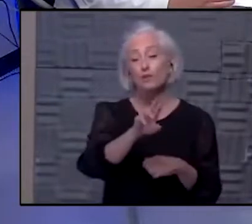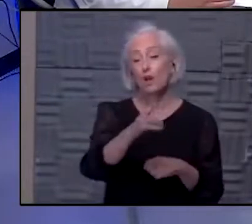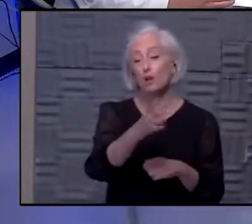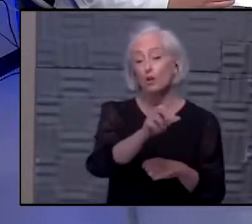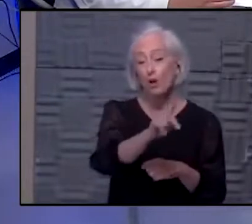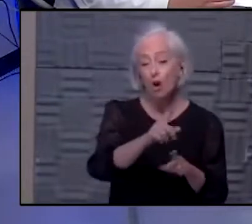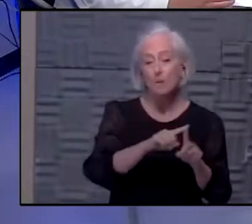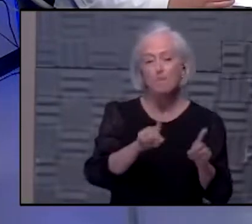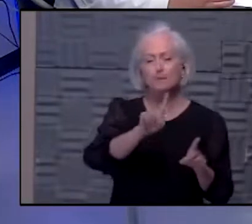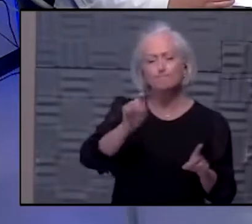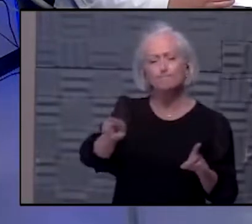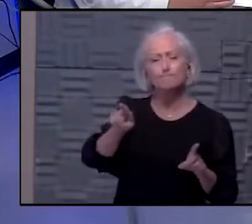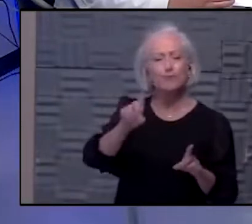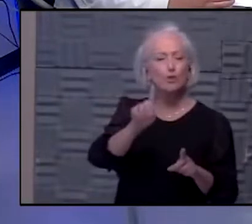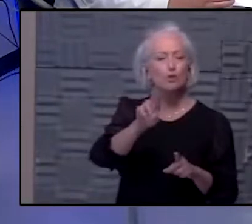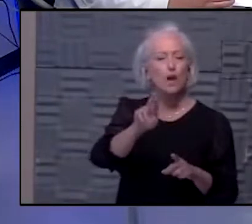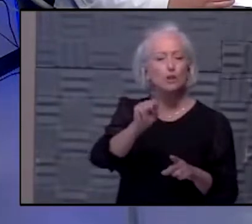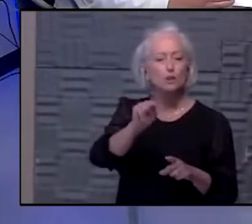Dr. Norman as well.